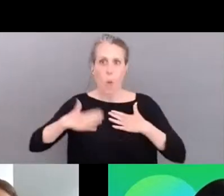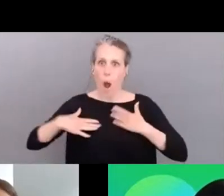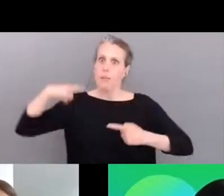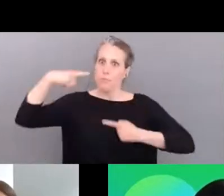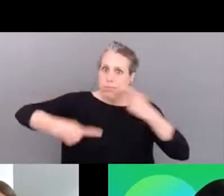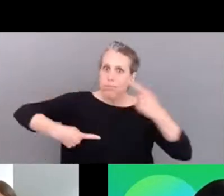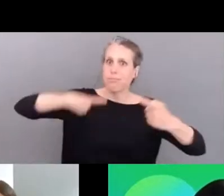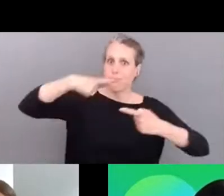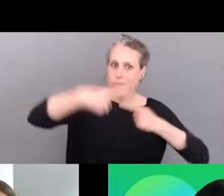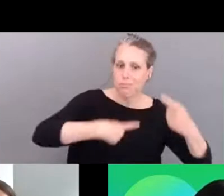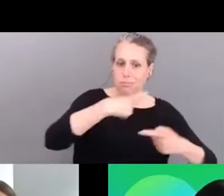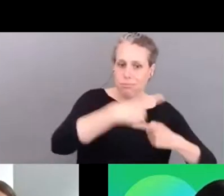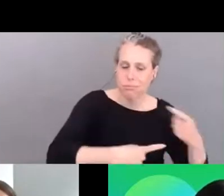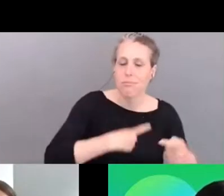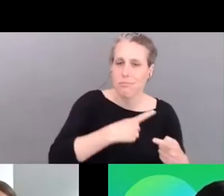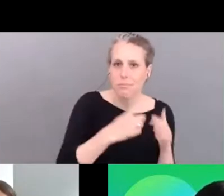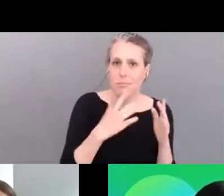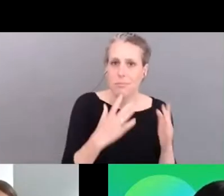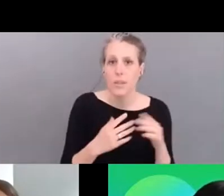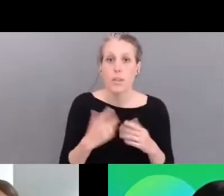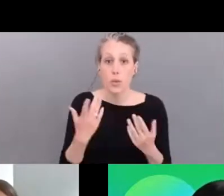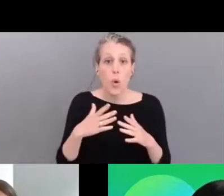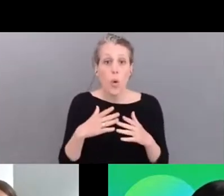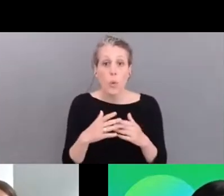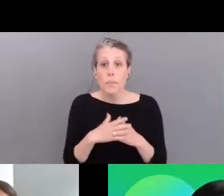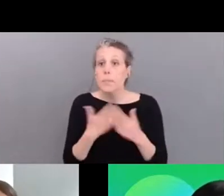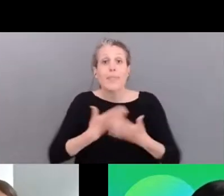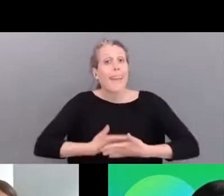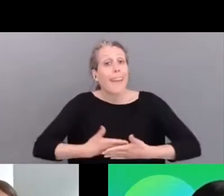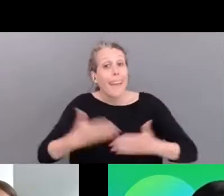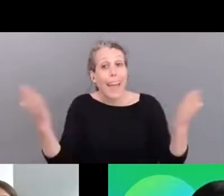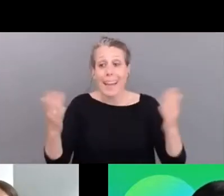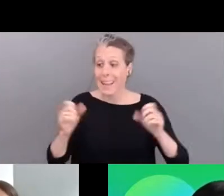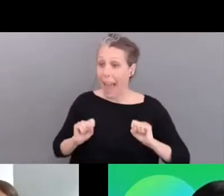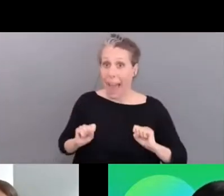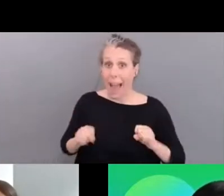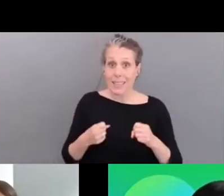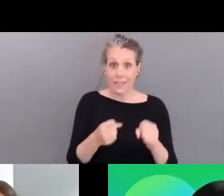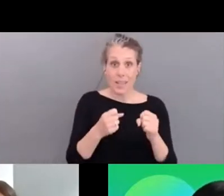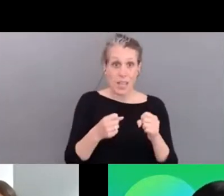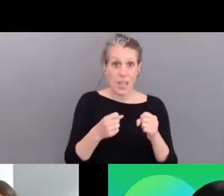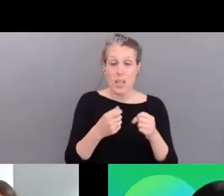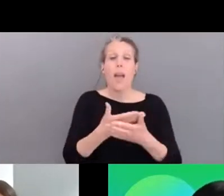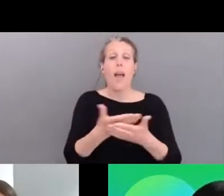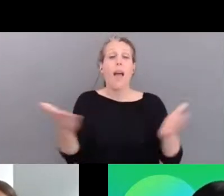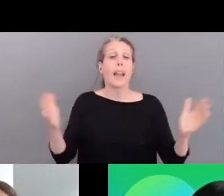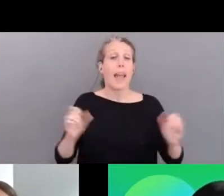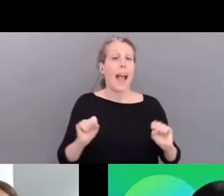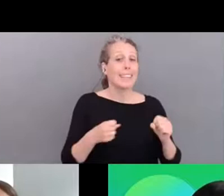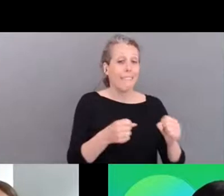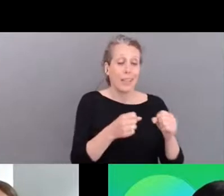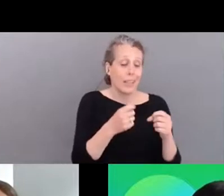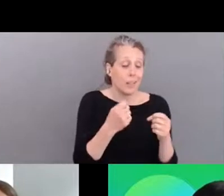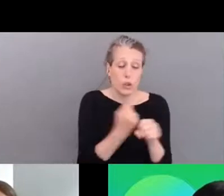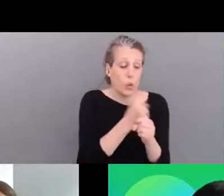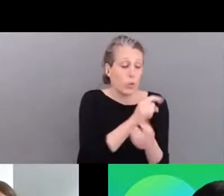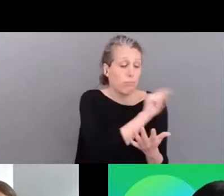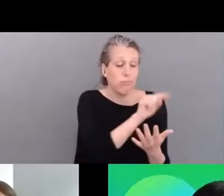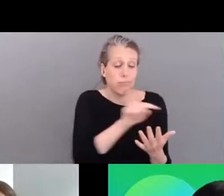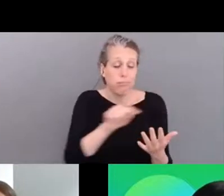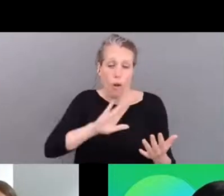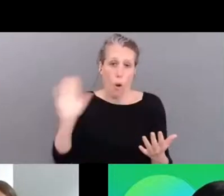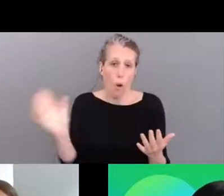a part a strategic part of every single activity and operations of those organizations um so